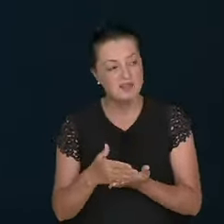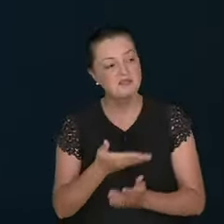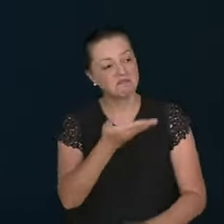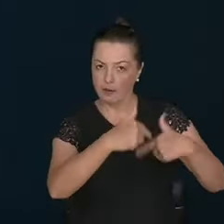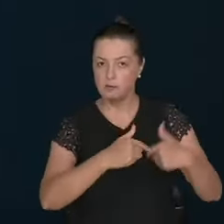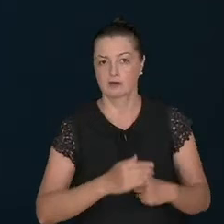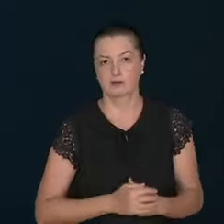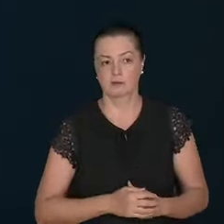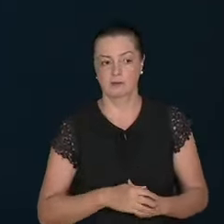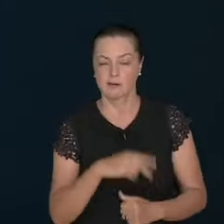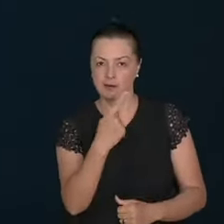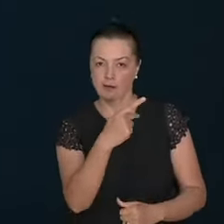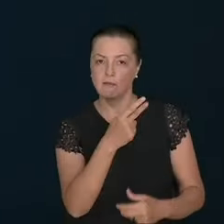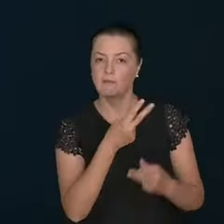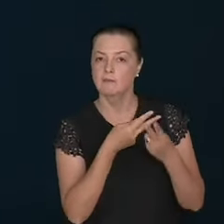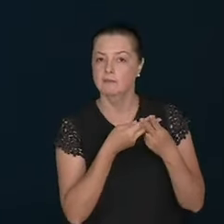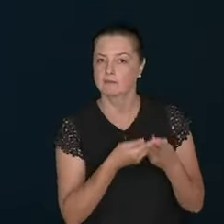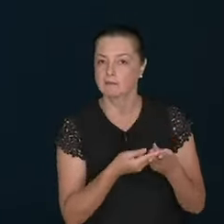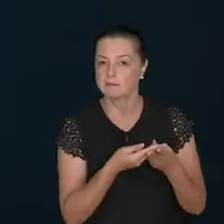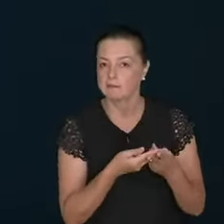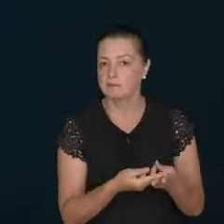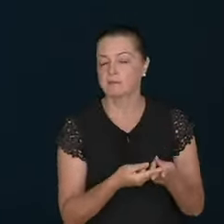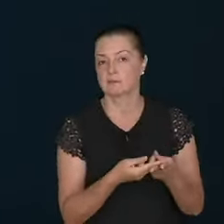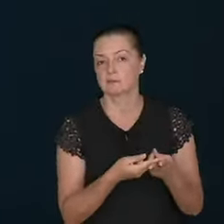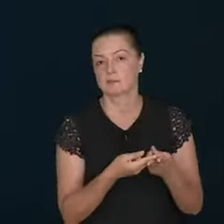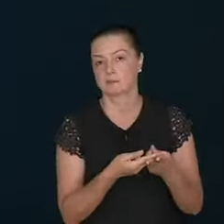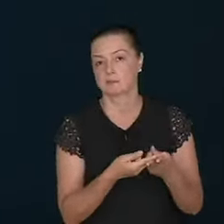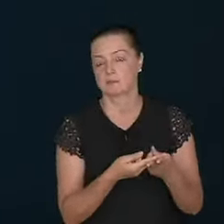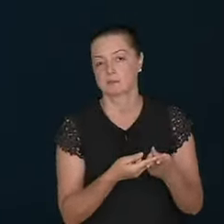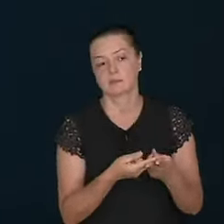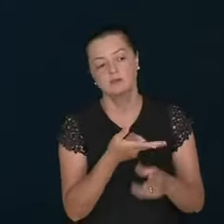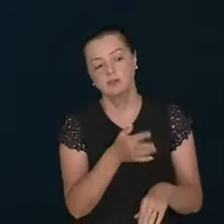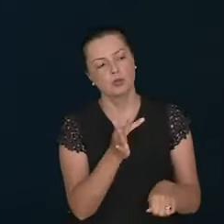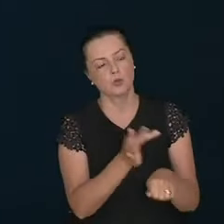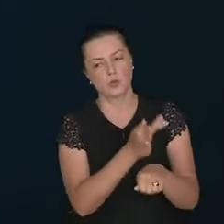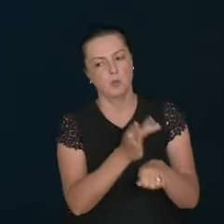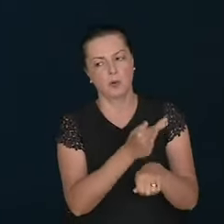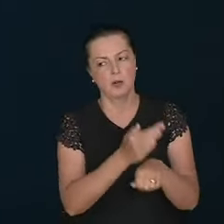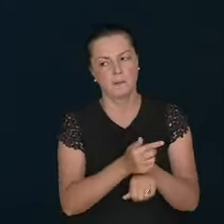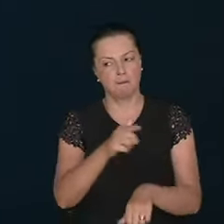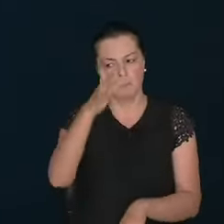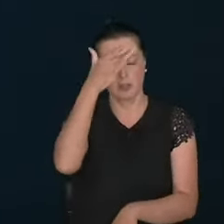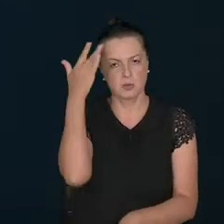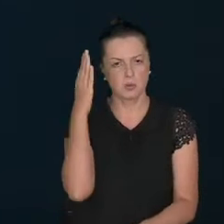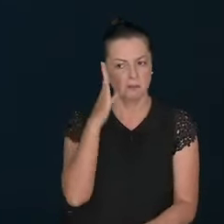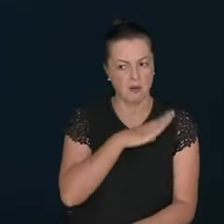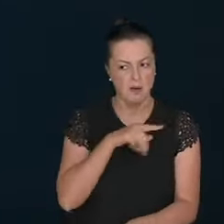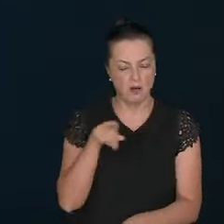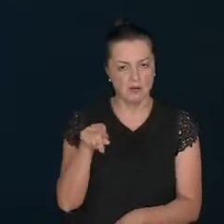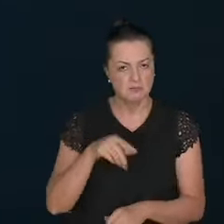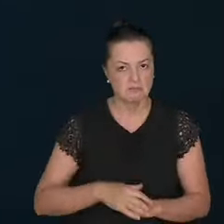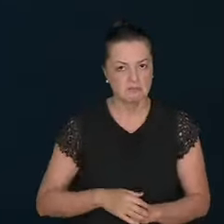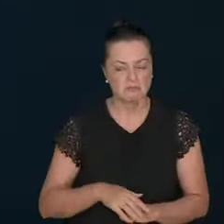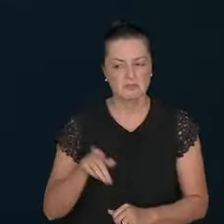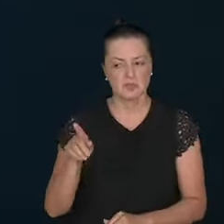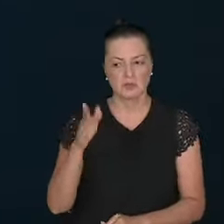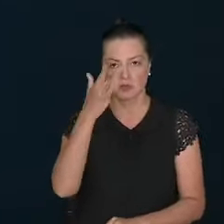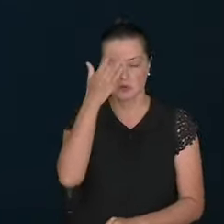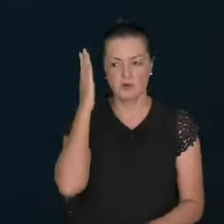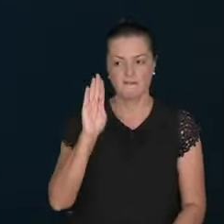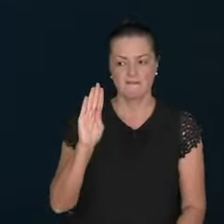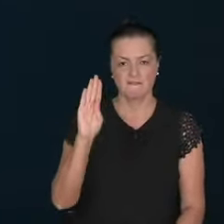greeting the works. Their patience, they wouldn't bear the evil ones,